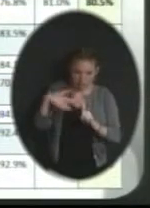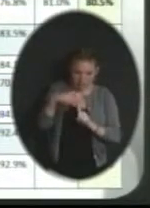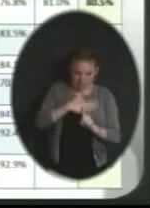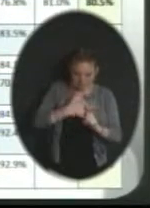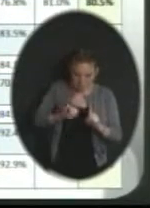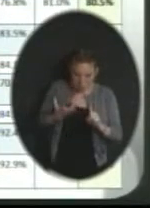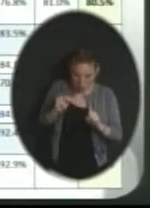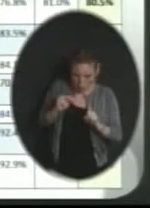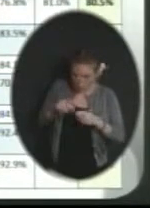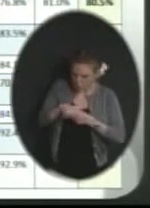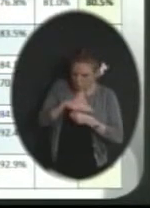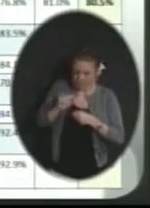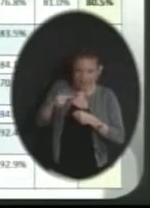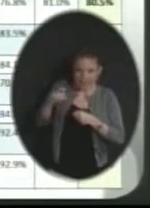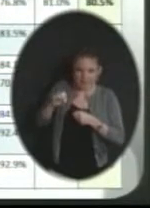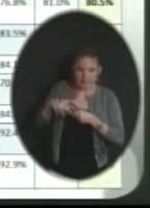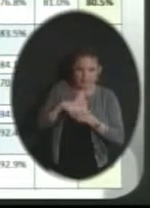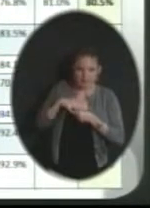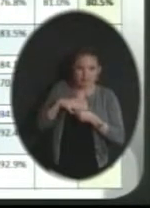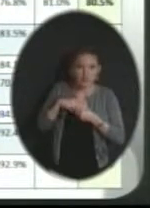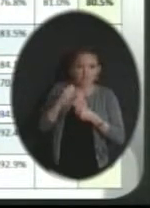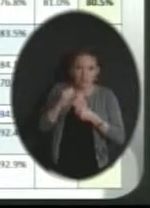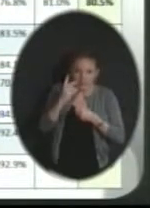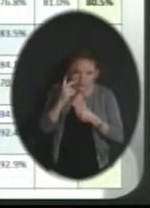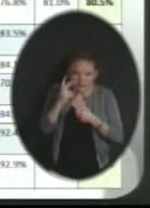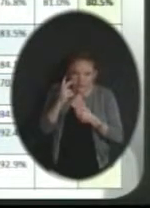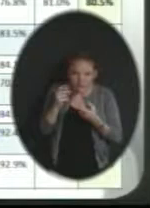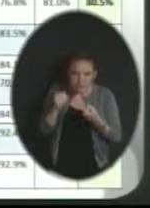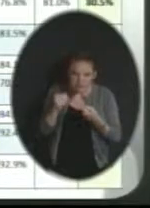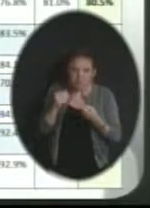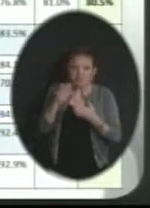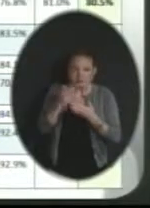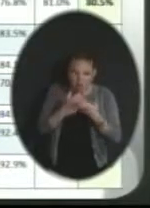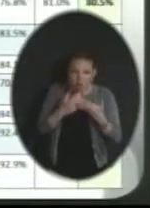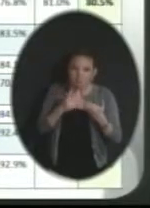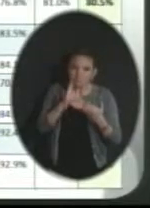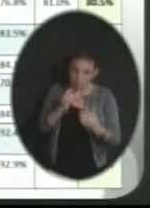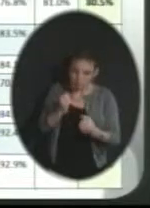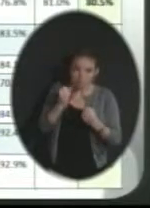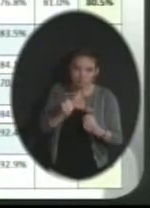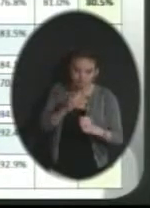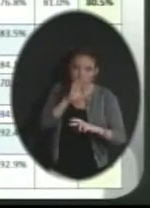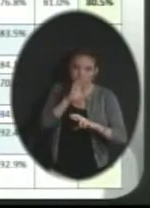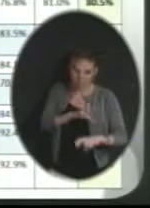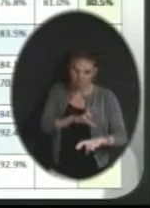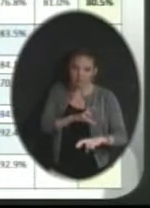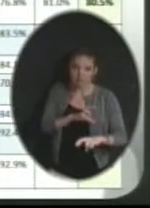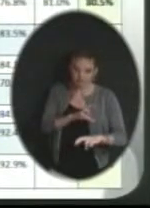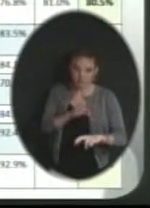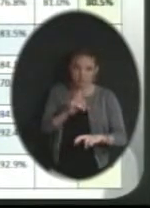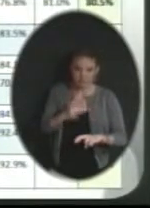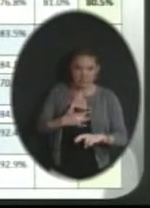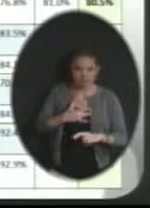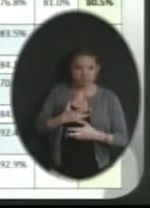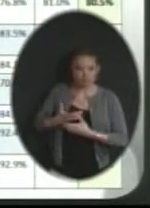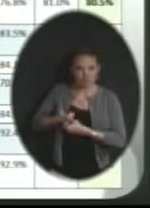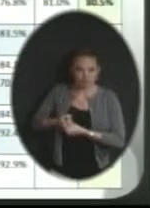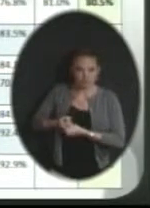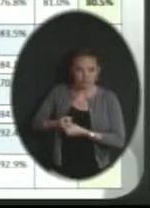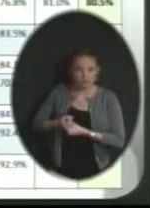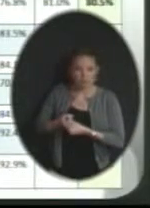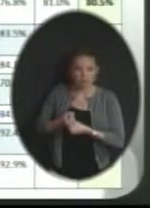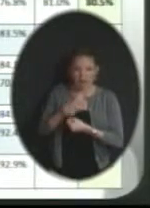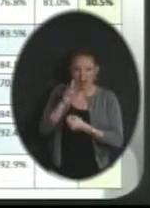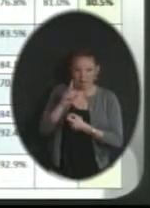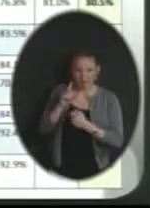And, again, you can see that we have some very, very strong responses, and we feel very good about that. I would